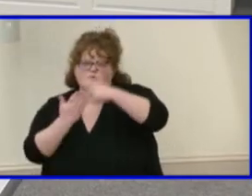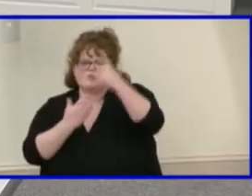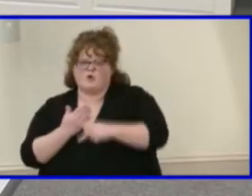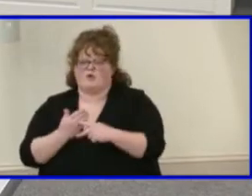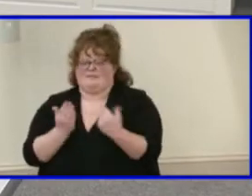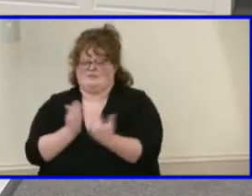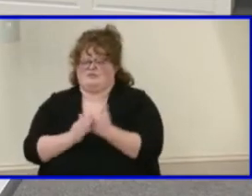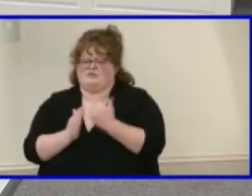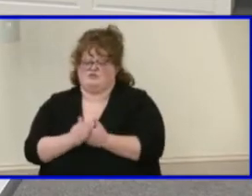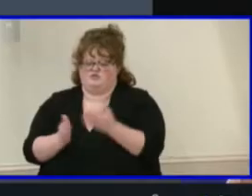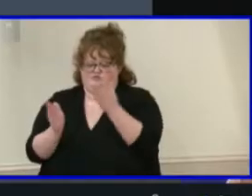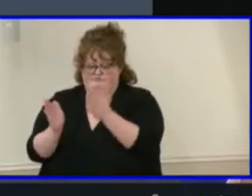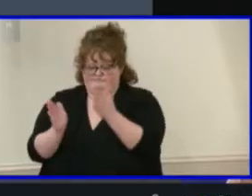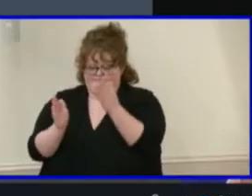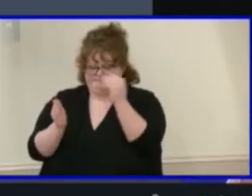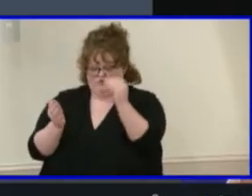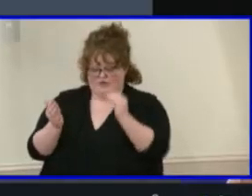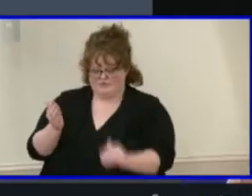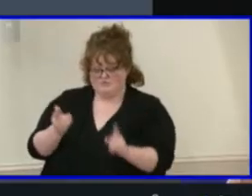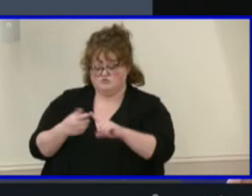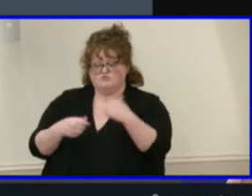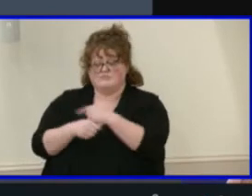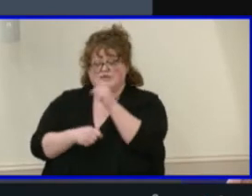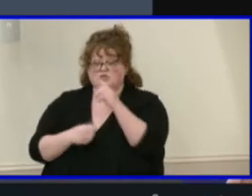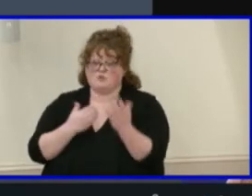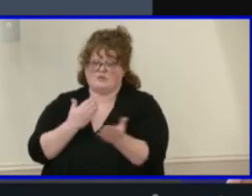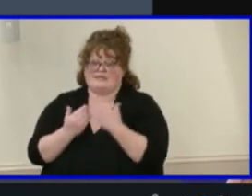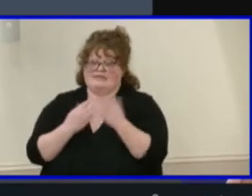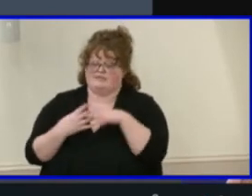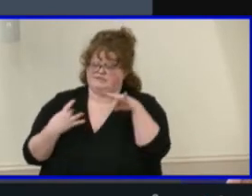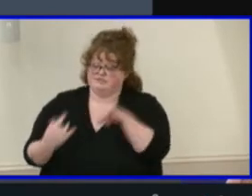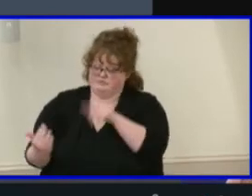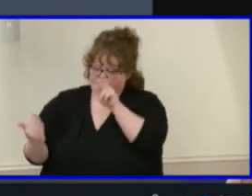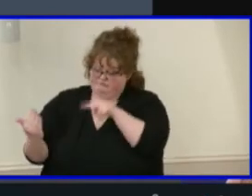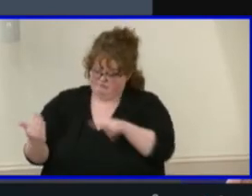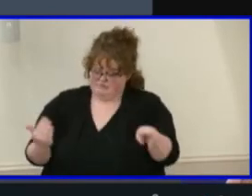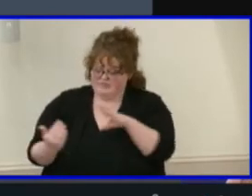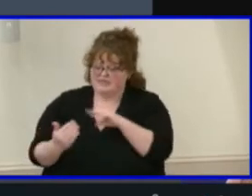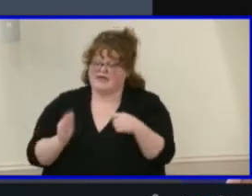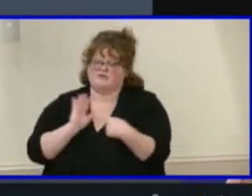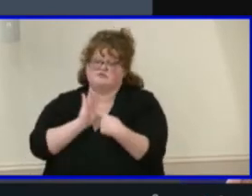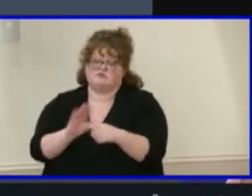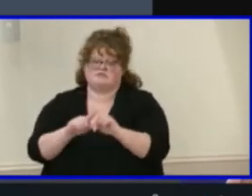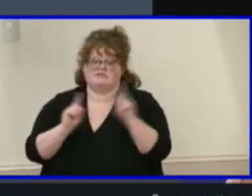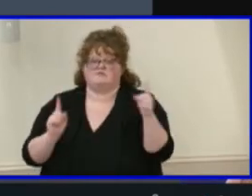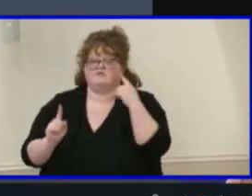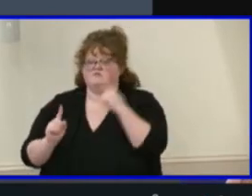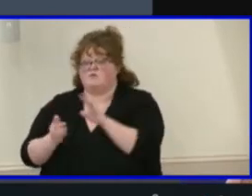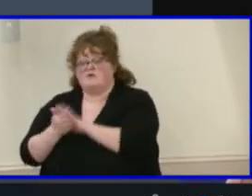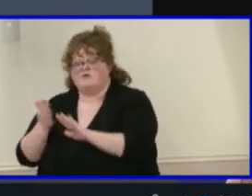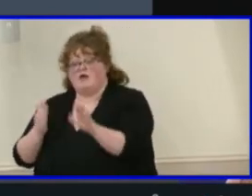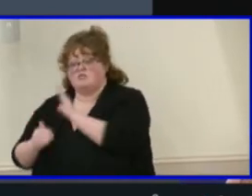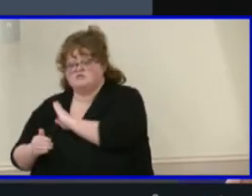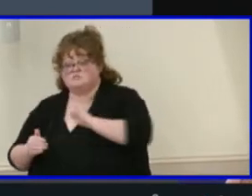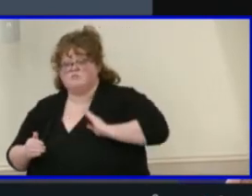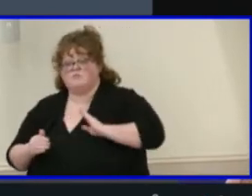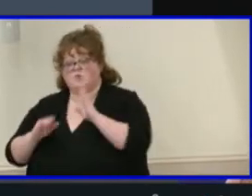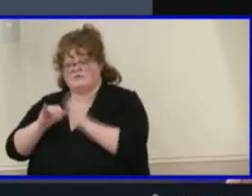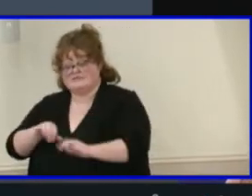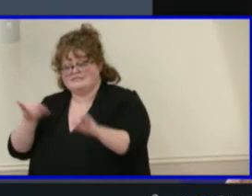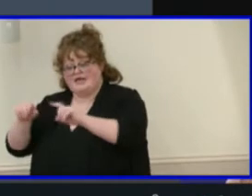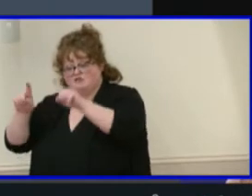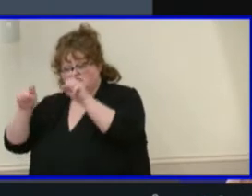reading. And the testing program section was modified to differentiate between college board standardized tests provided to